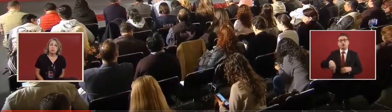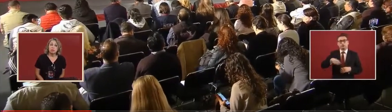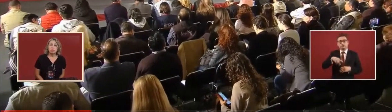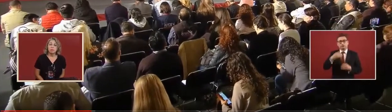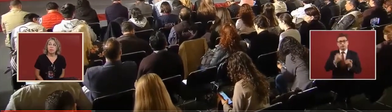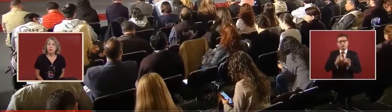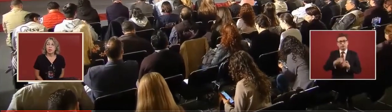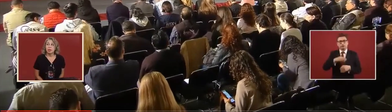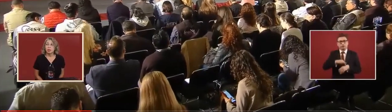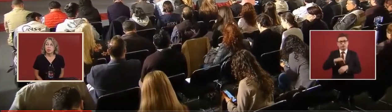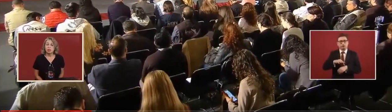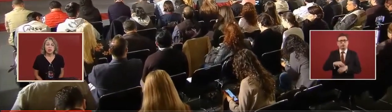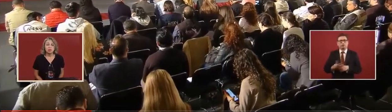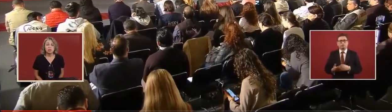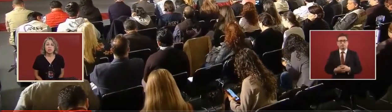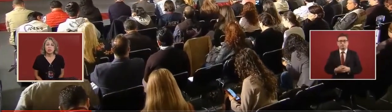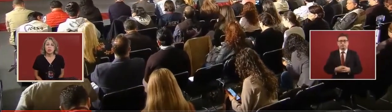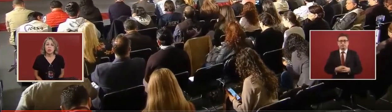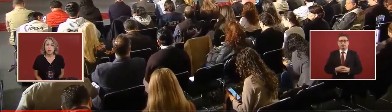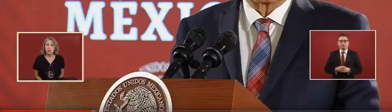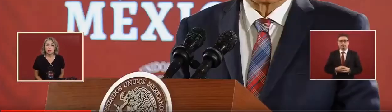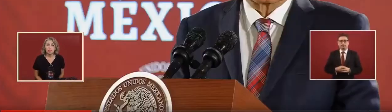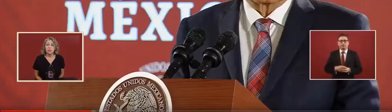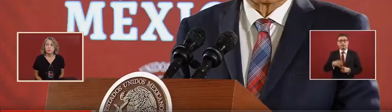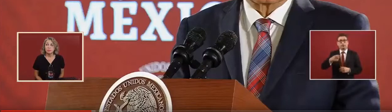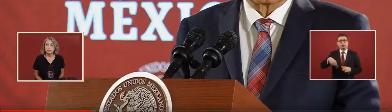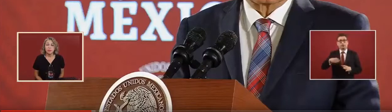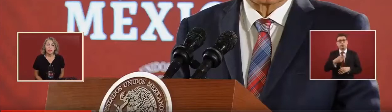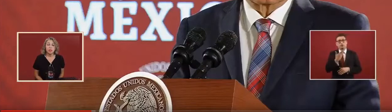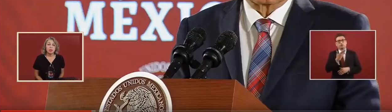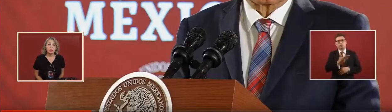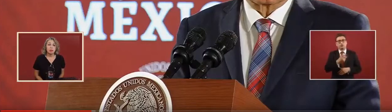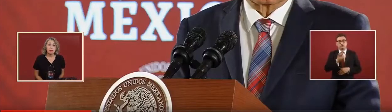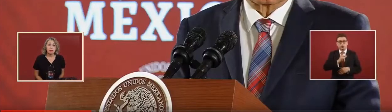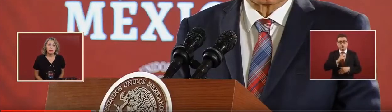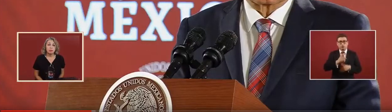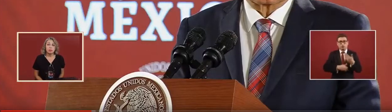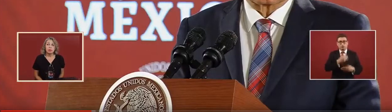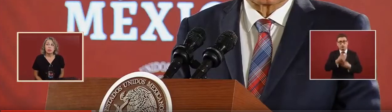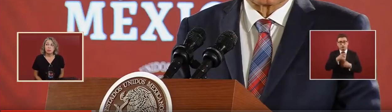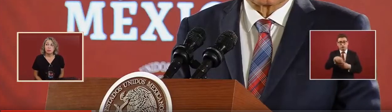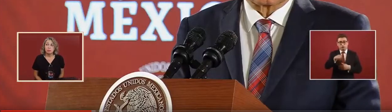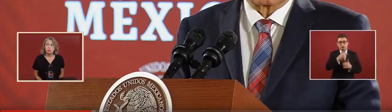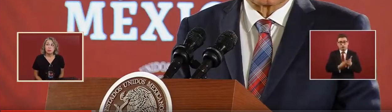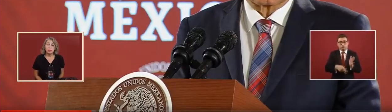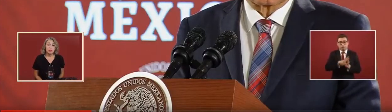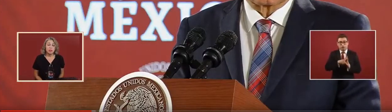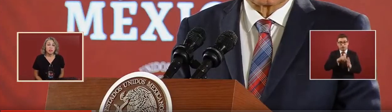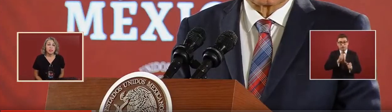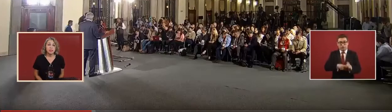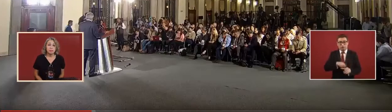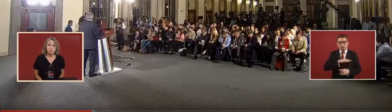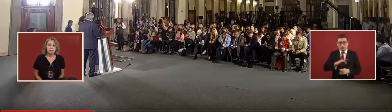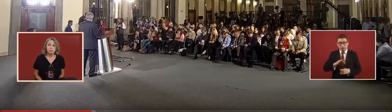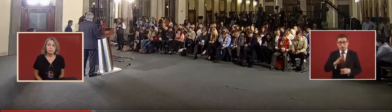are requesting that they be,